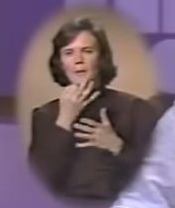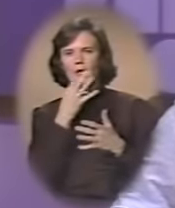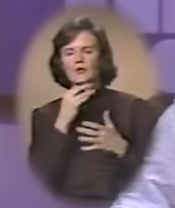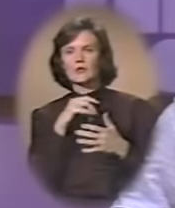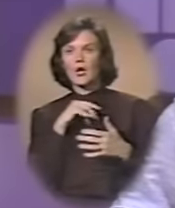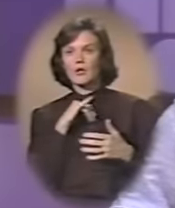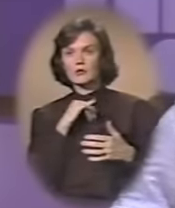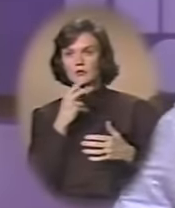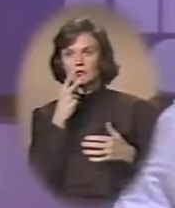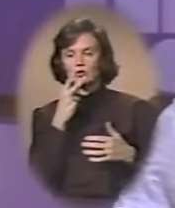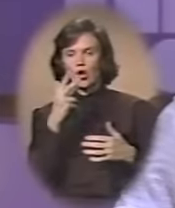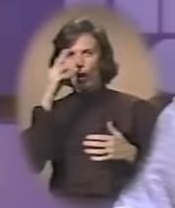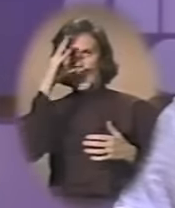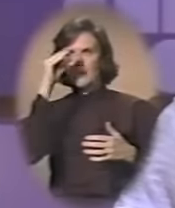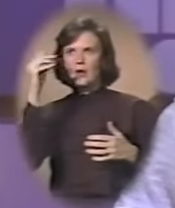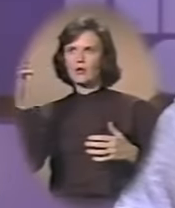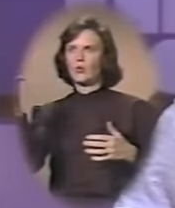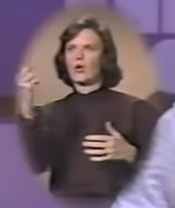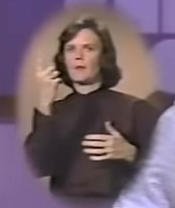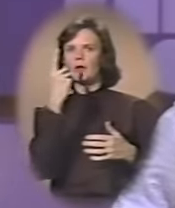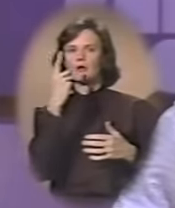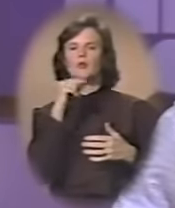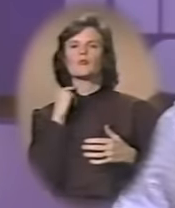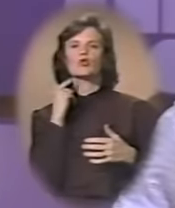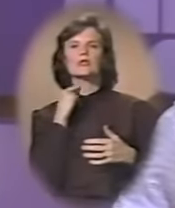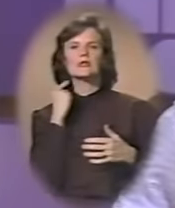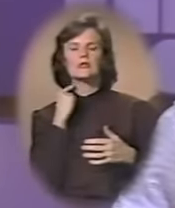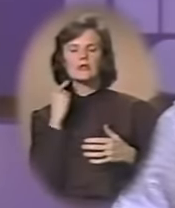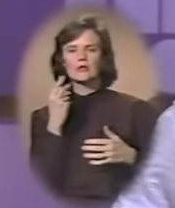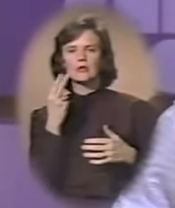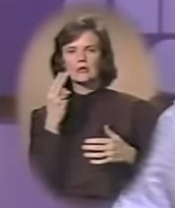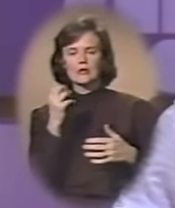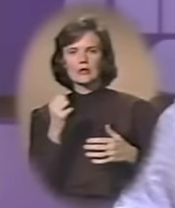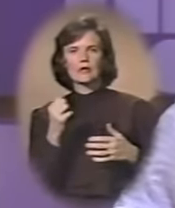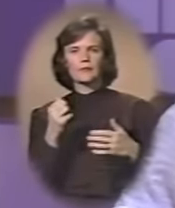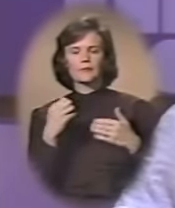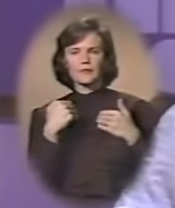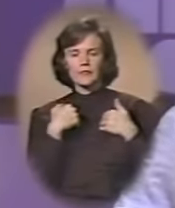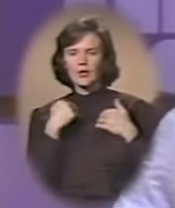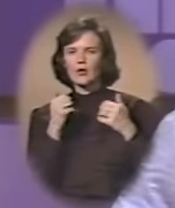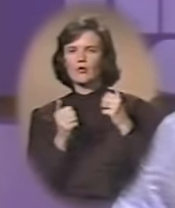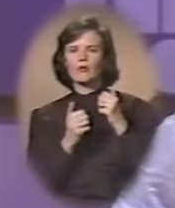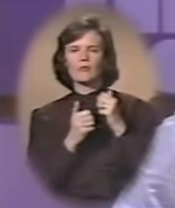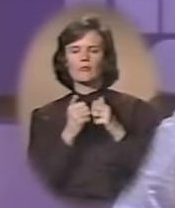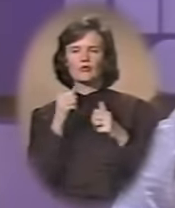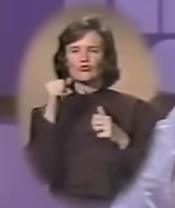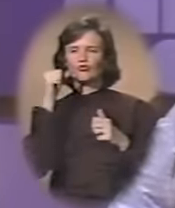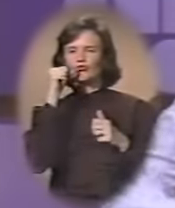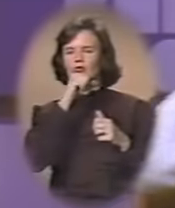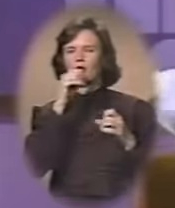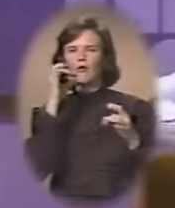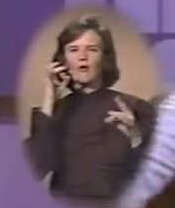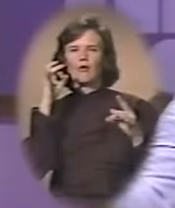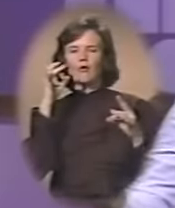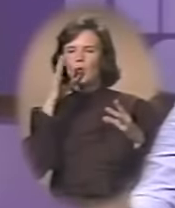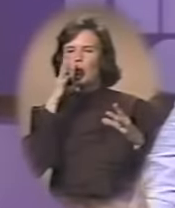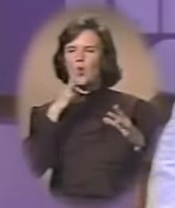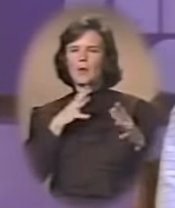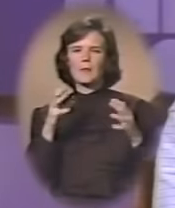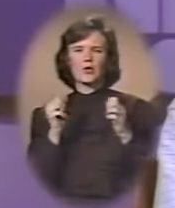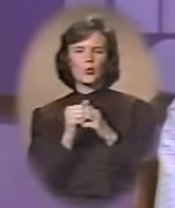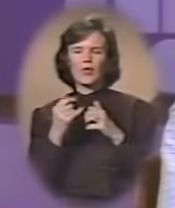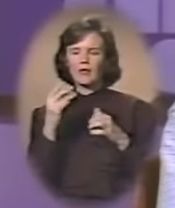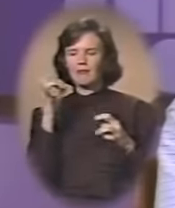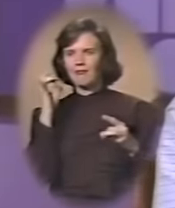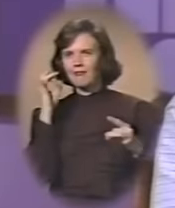saw a man walk in, a priest. And he had the most drunken, horrific woman with him